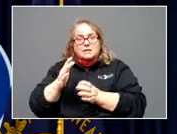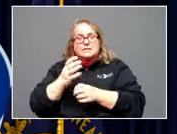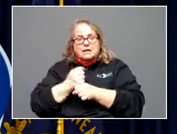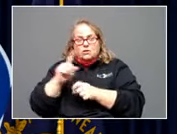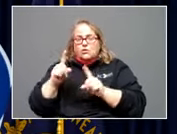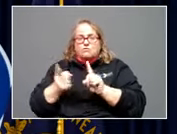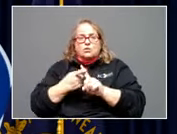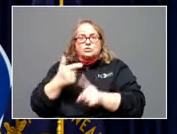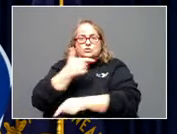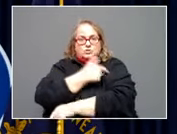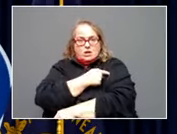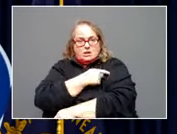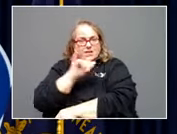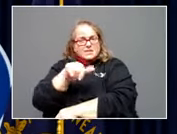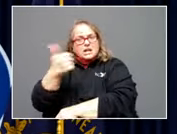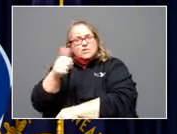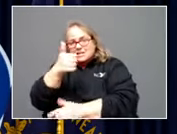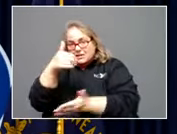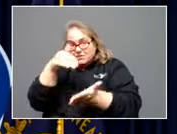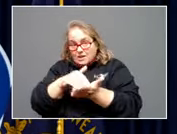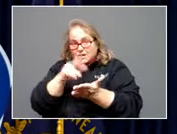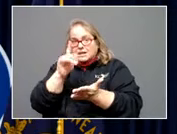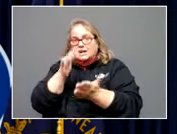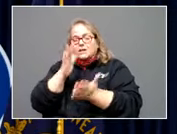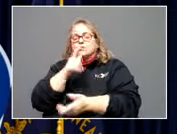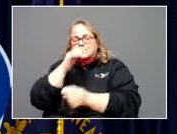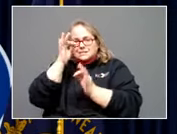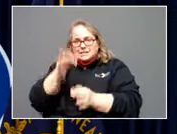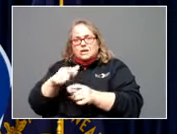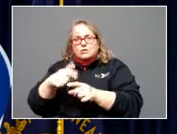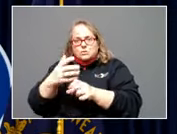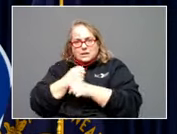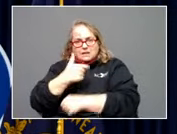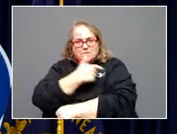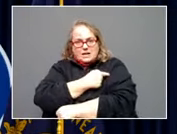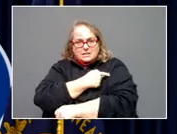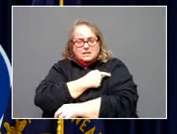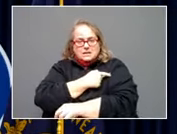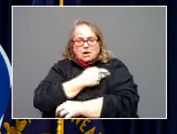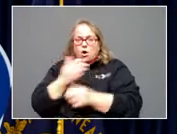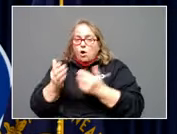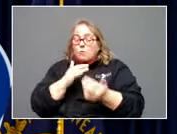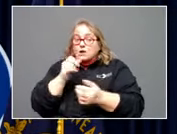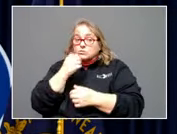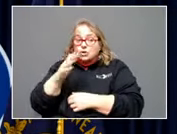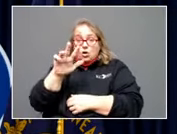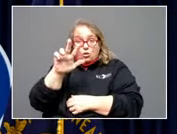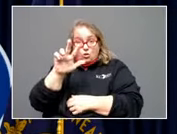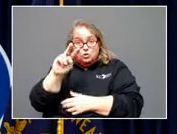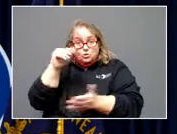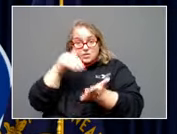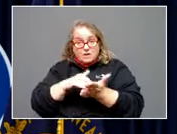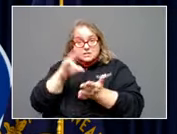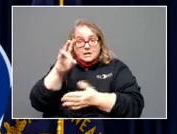of hope. That's another 10,000 Kentuckians that have decided to get vaccinated. Almost as good, 32,719